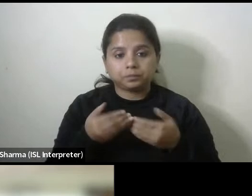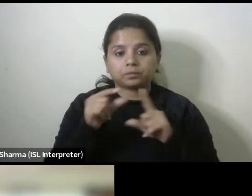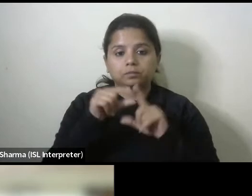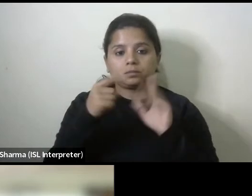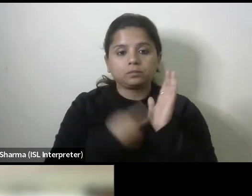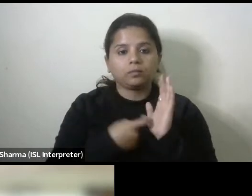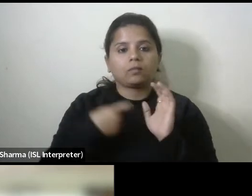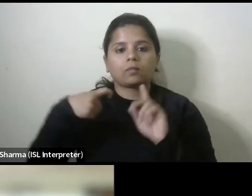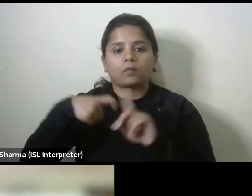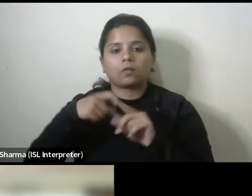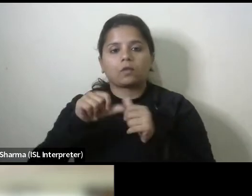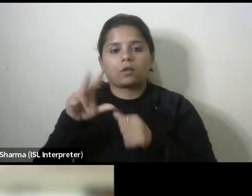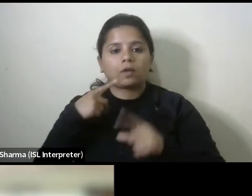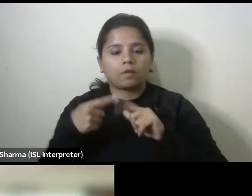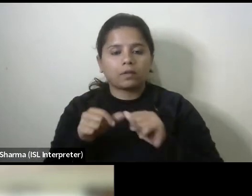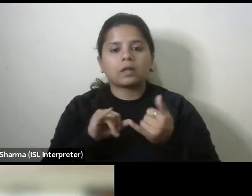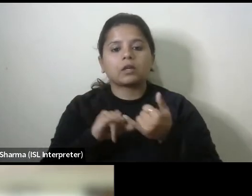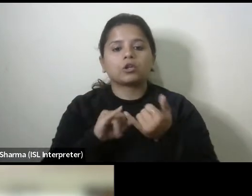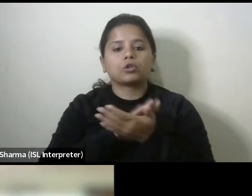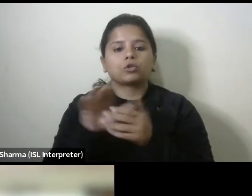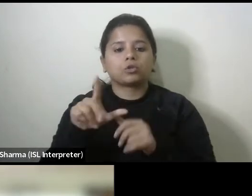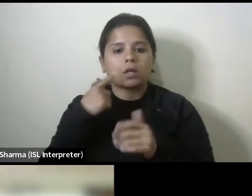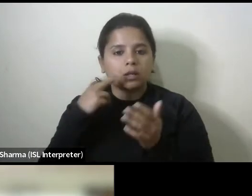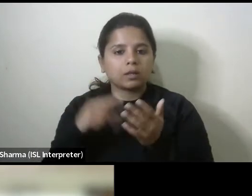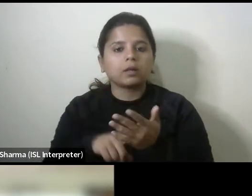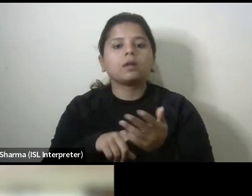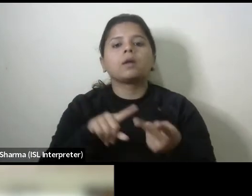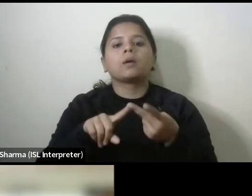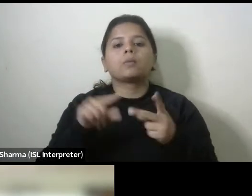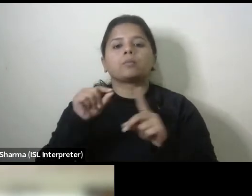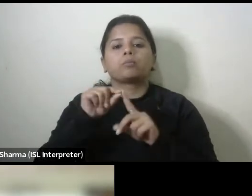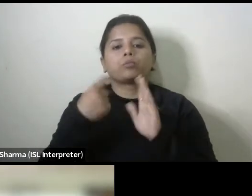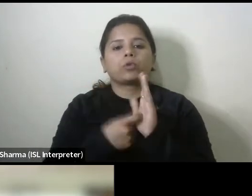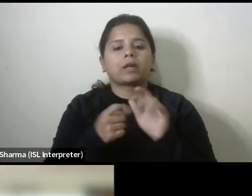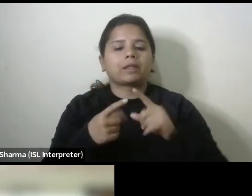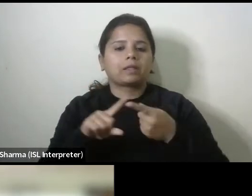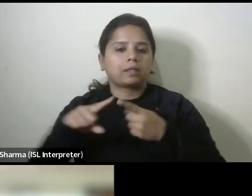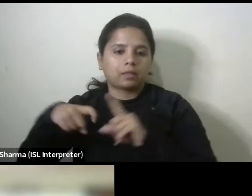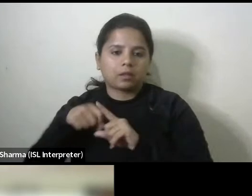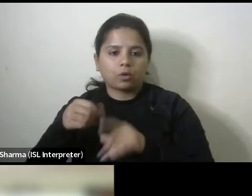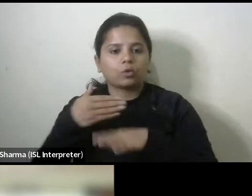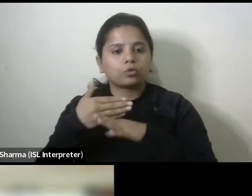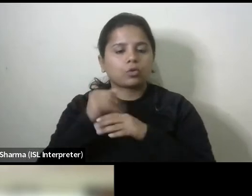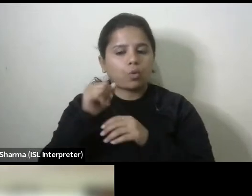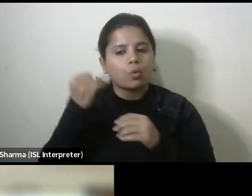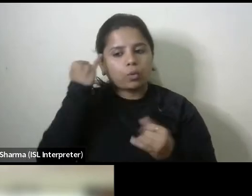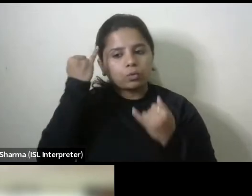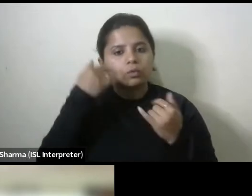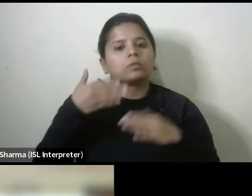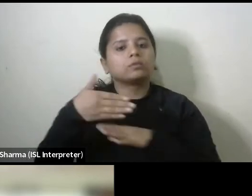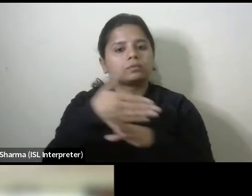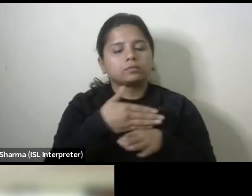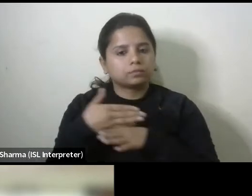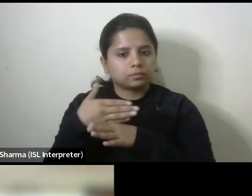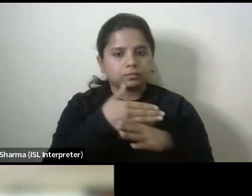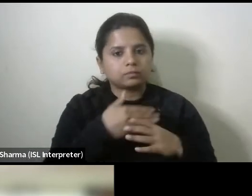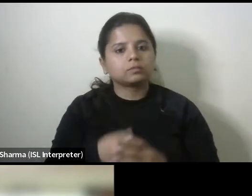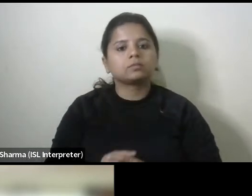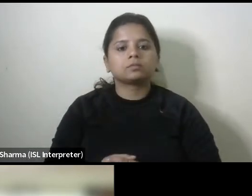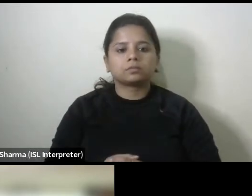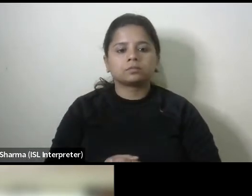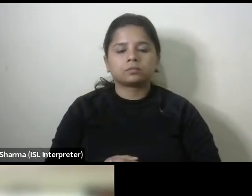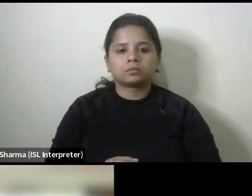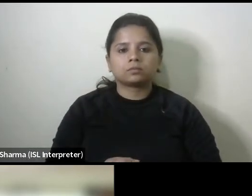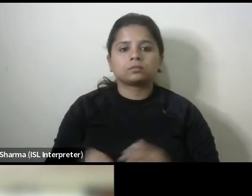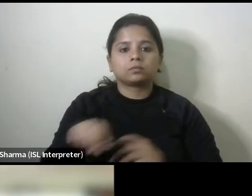kavita dr shalini and pratik to share your thoughts on this i would also request all of you to please keep it a little brief as